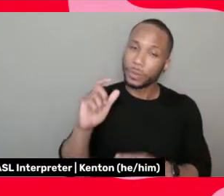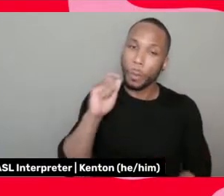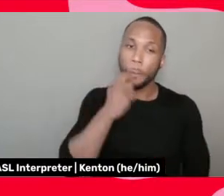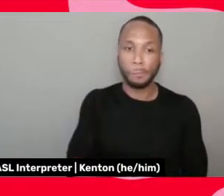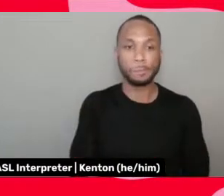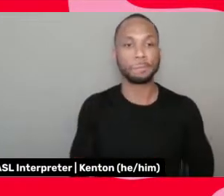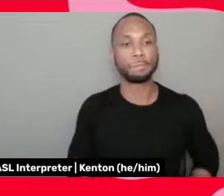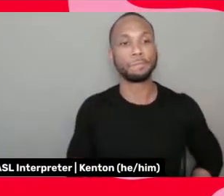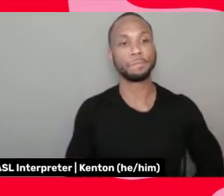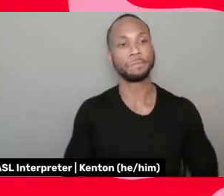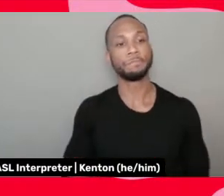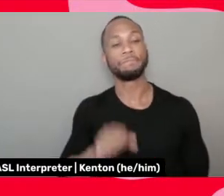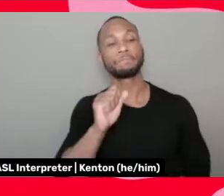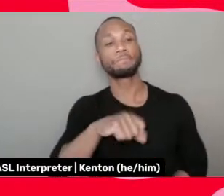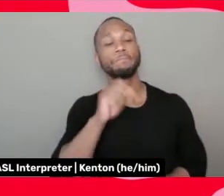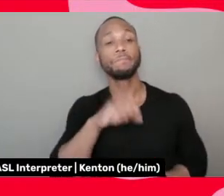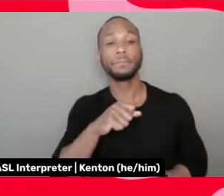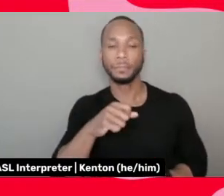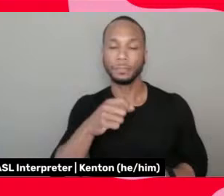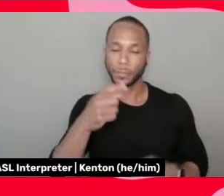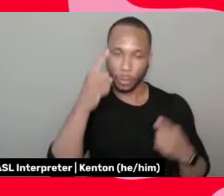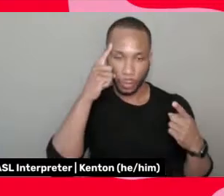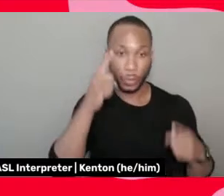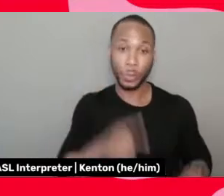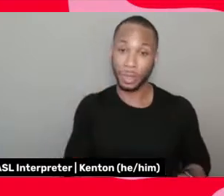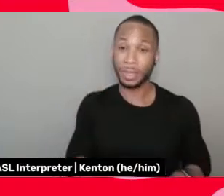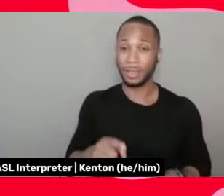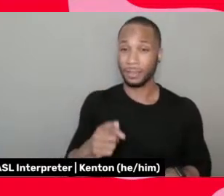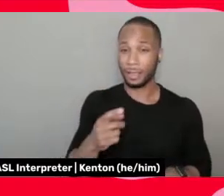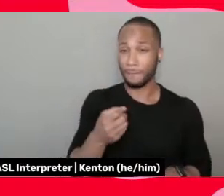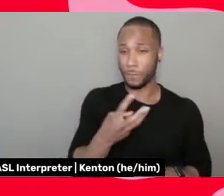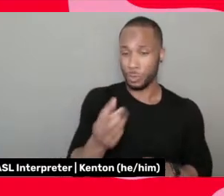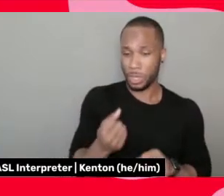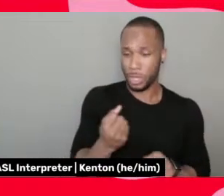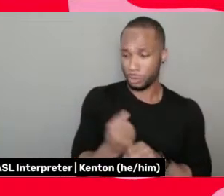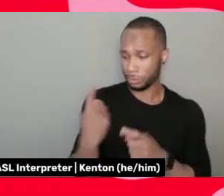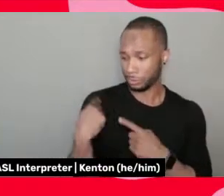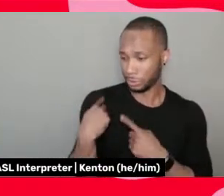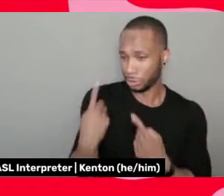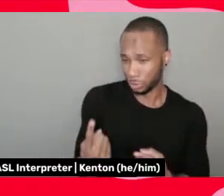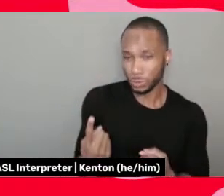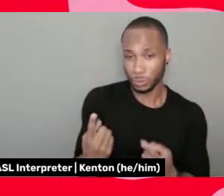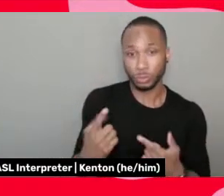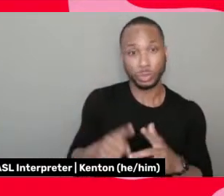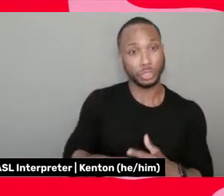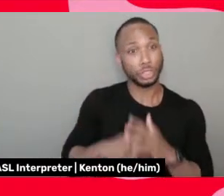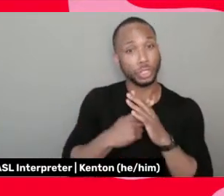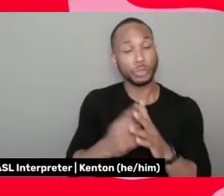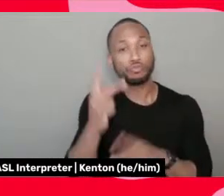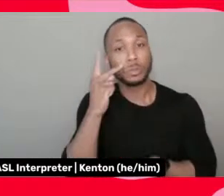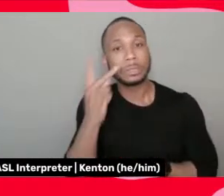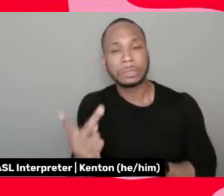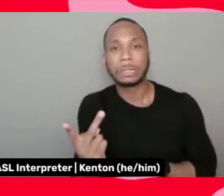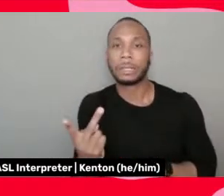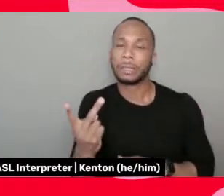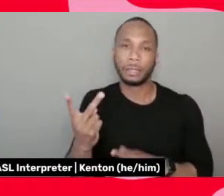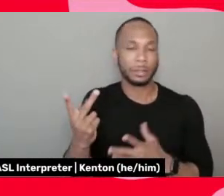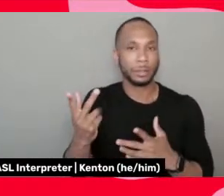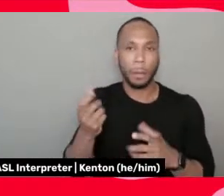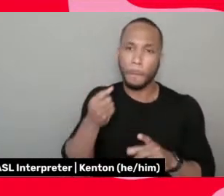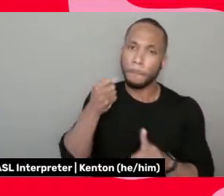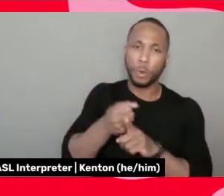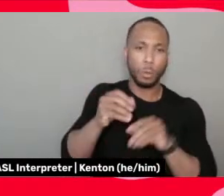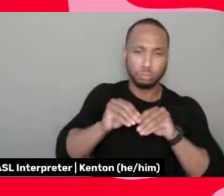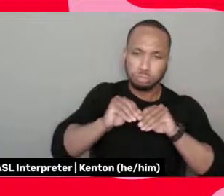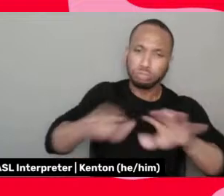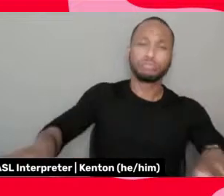Absolutely. Absolutely. And I feel that even over the last few years, you've seen, you've seen just this boom in content,